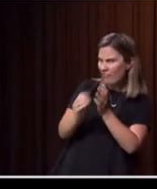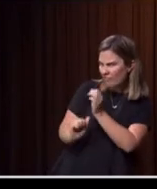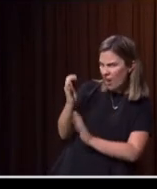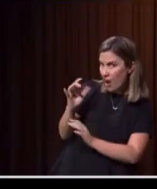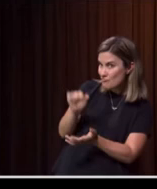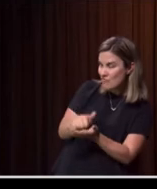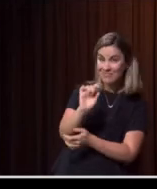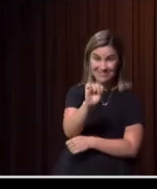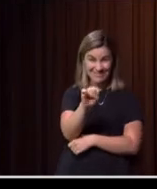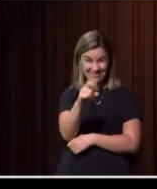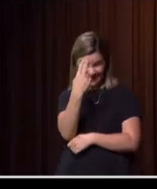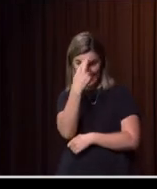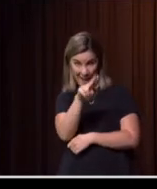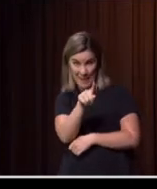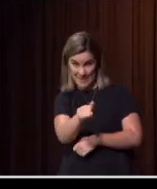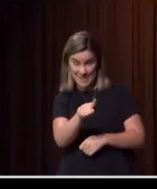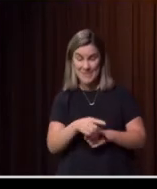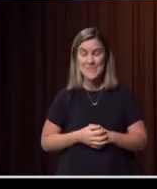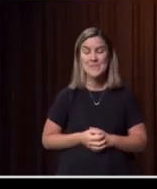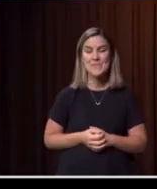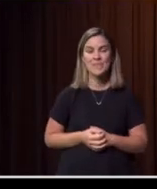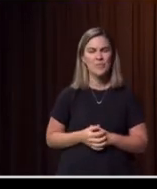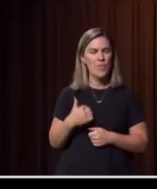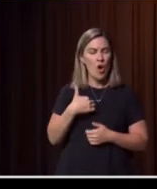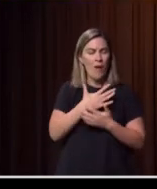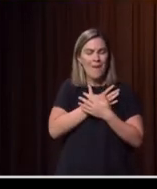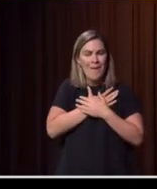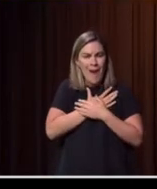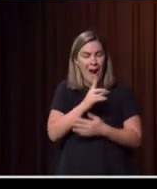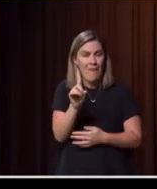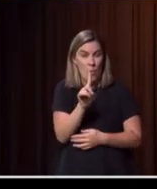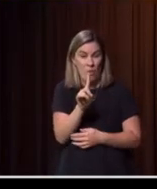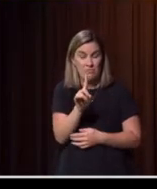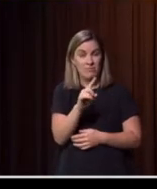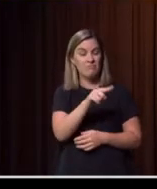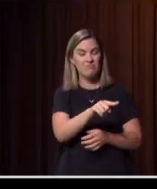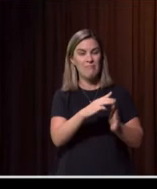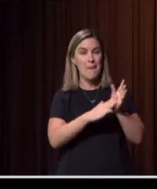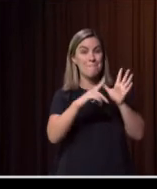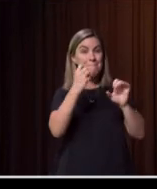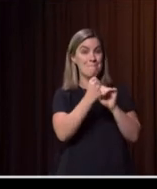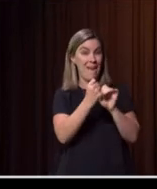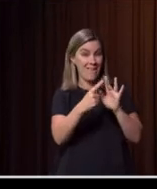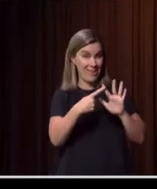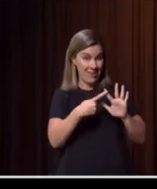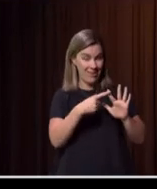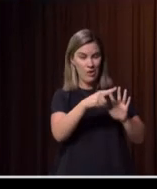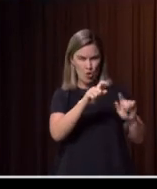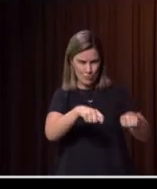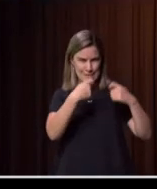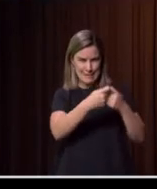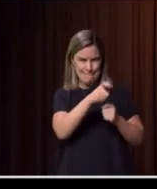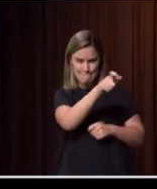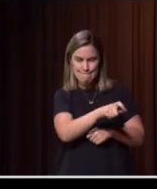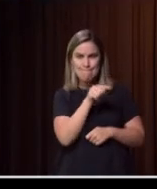what I really loved about that was Maggie and the team there, President Maggie and the team there, they